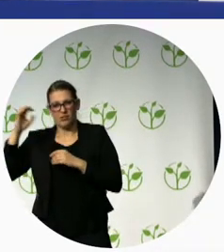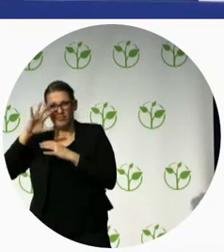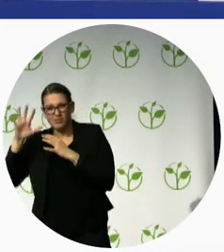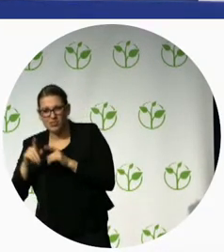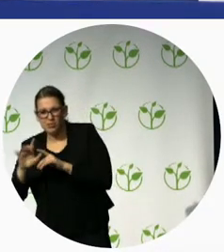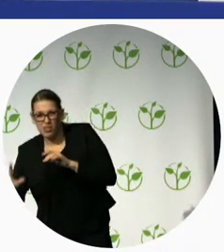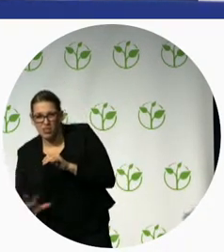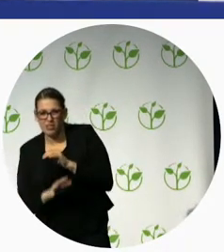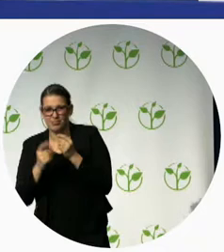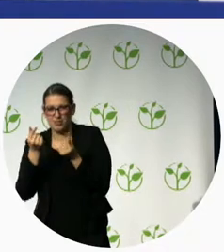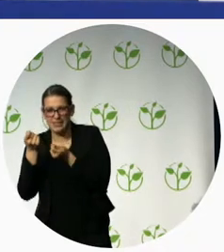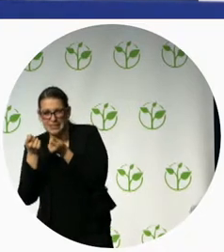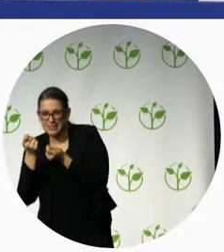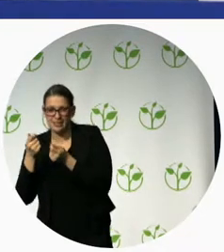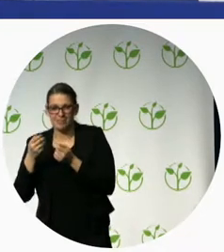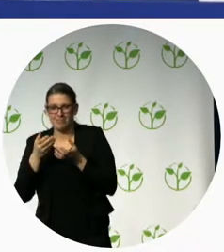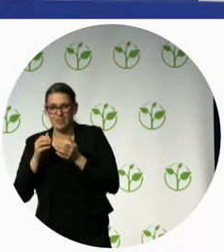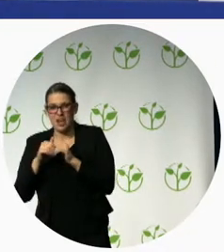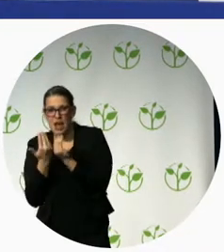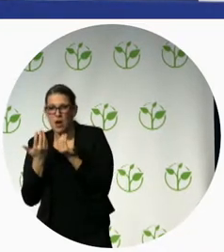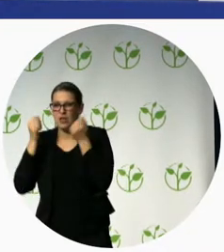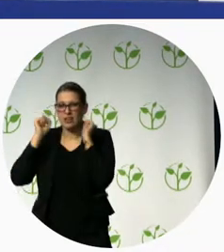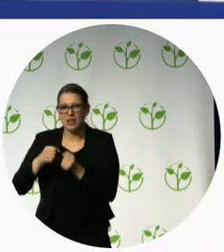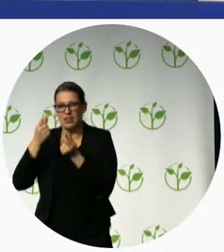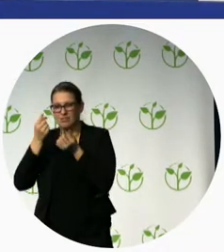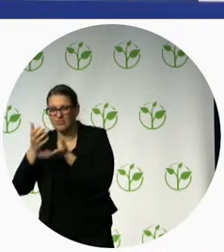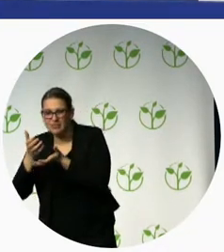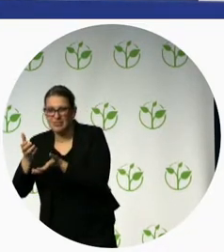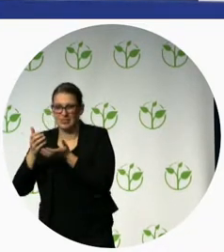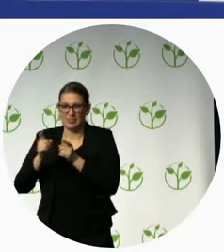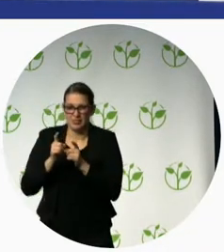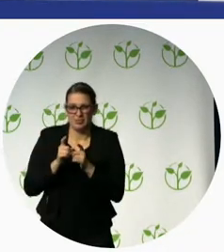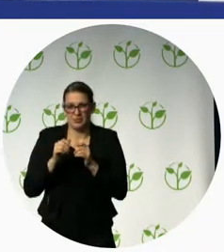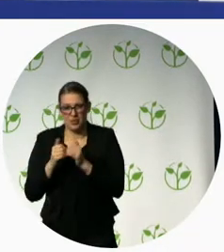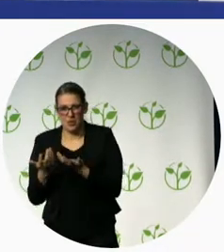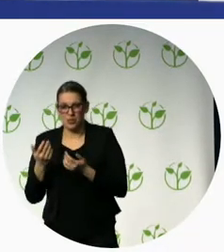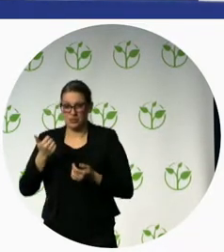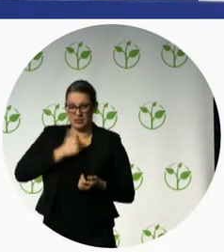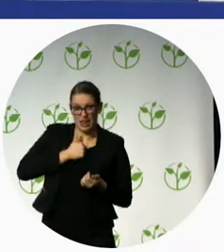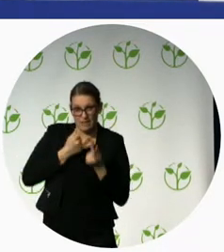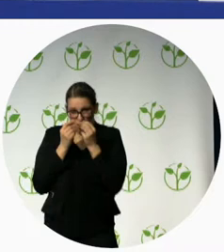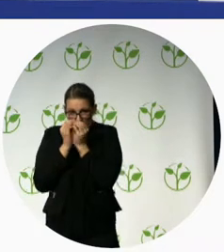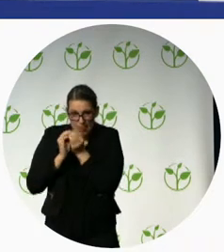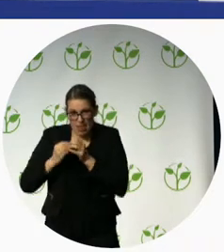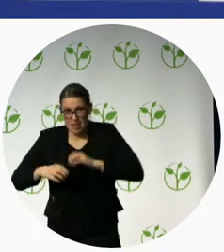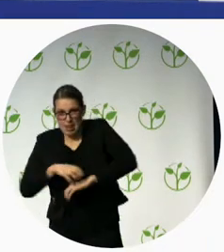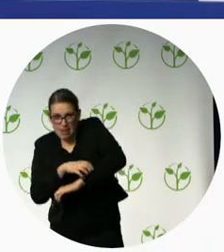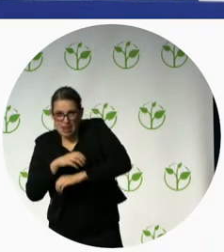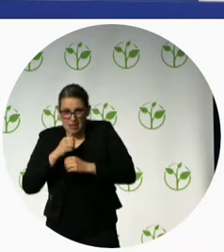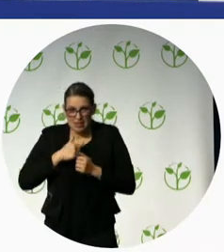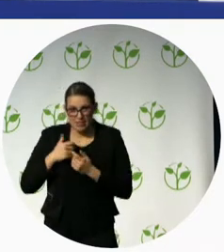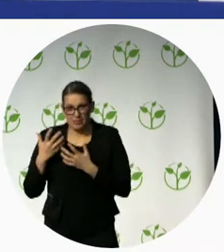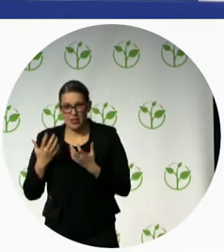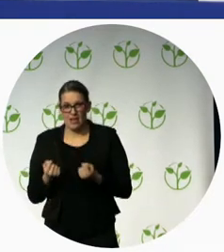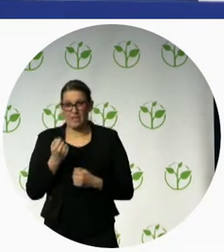realize that only 5-15% of our patients had access to artificial limbs and without artificial limbs